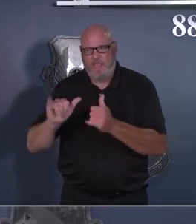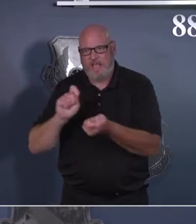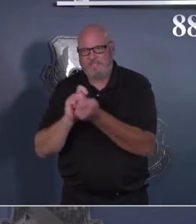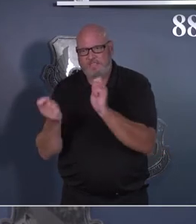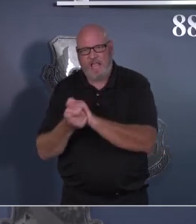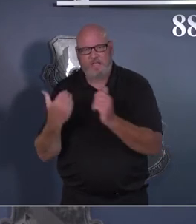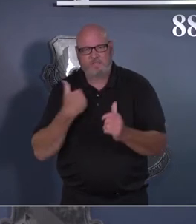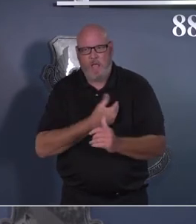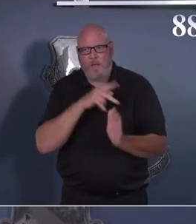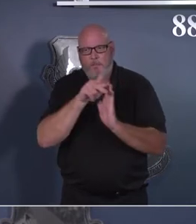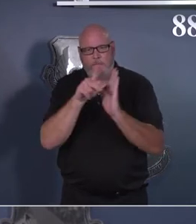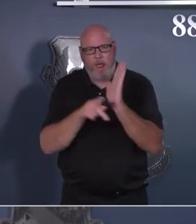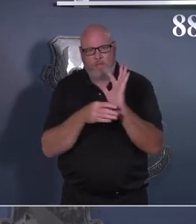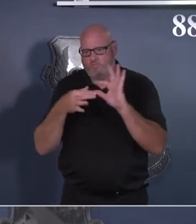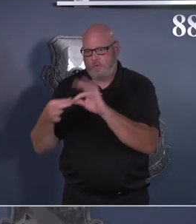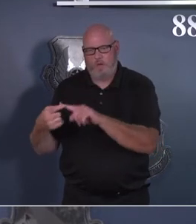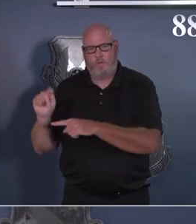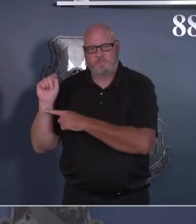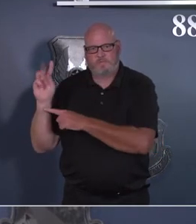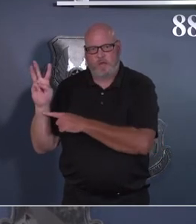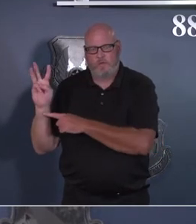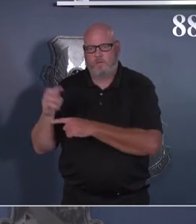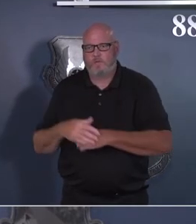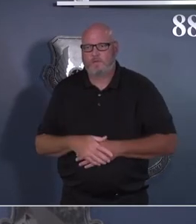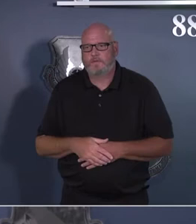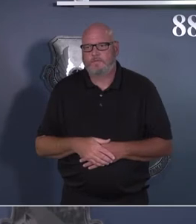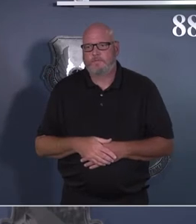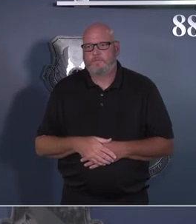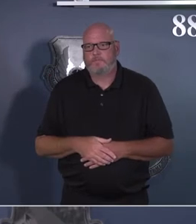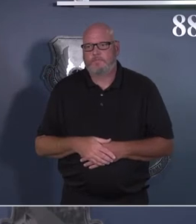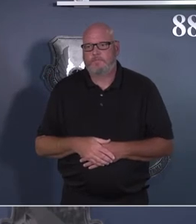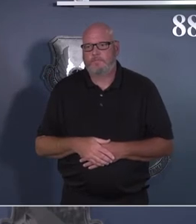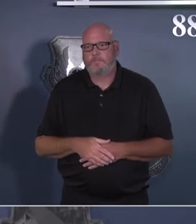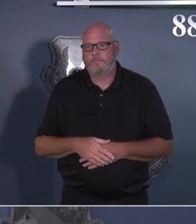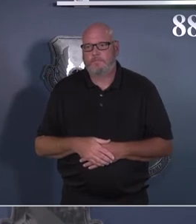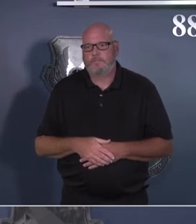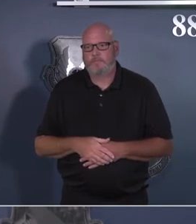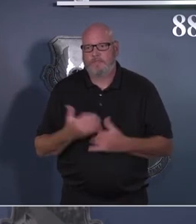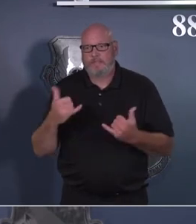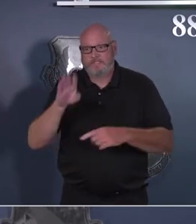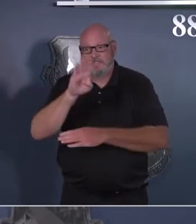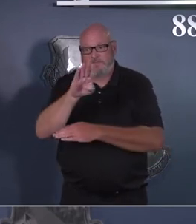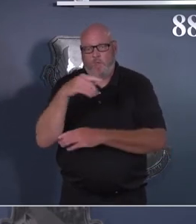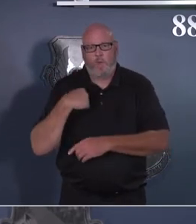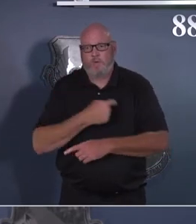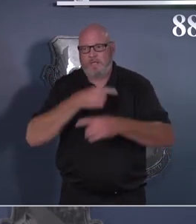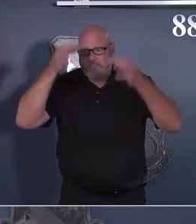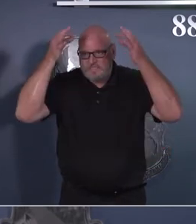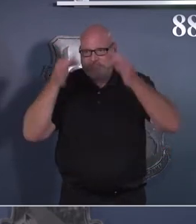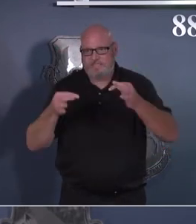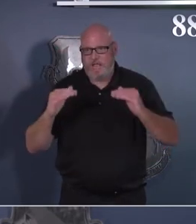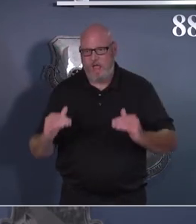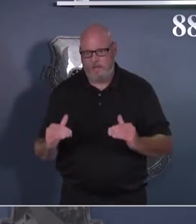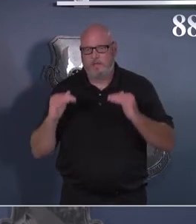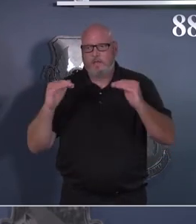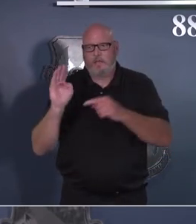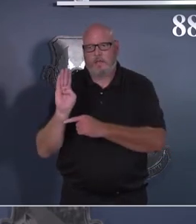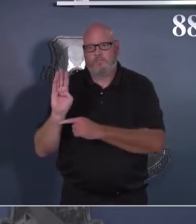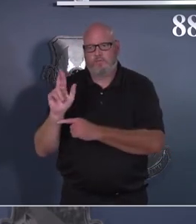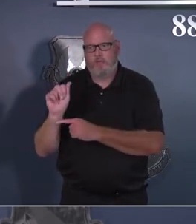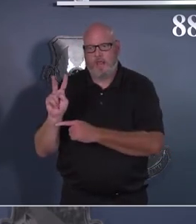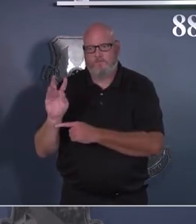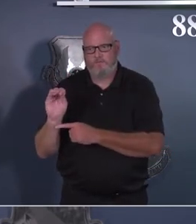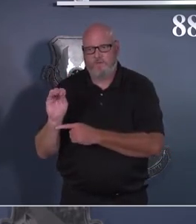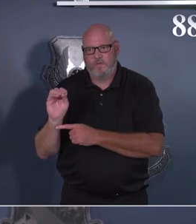for this afternoon and the reinstatement of HP Con Bravo, we kind of uncovered some confusion